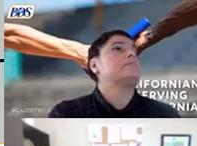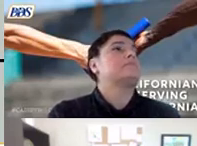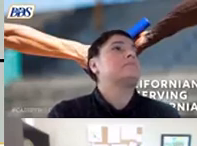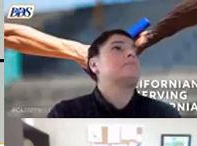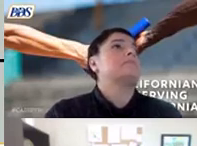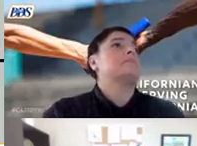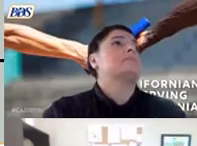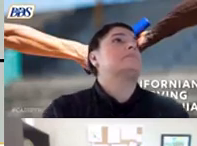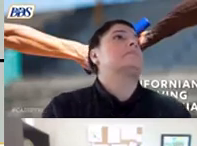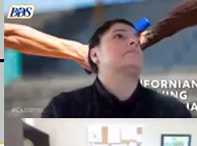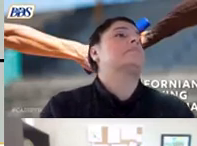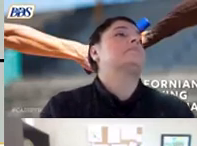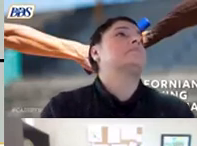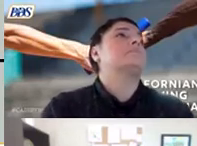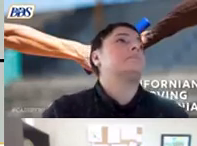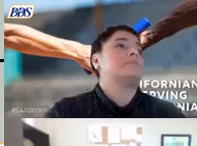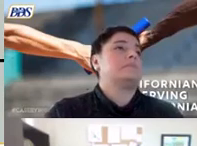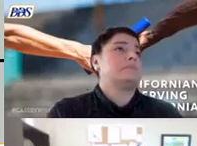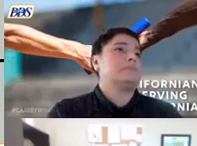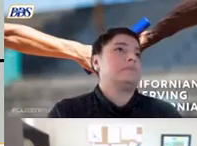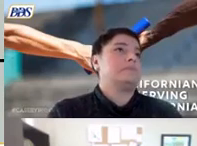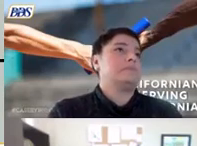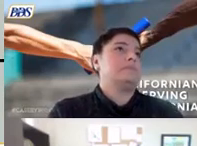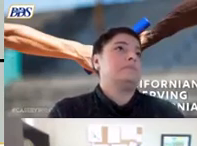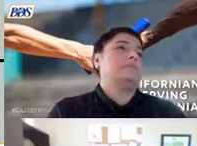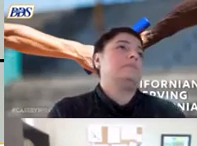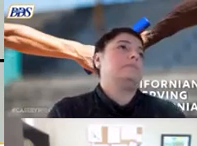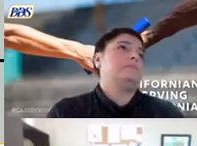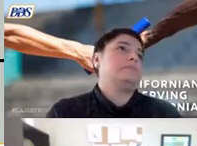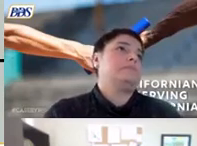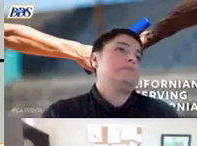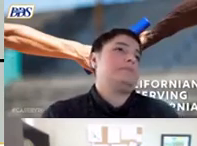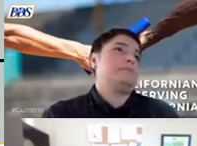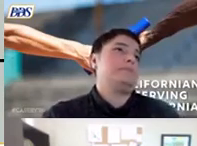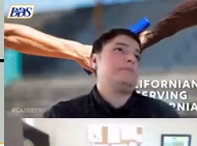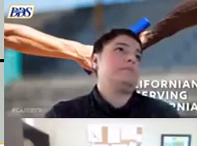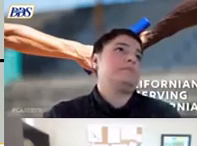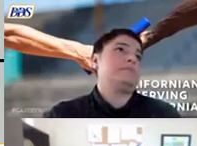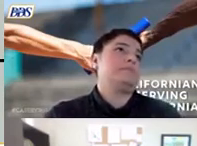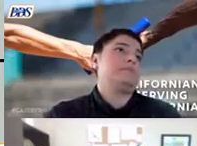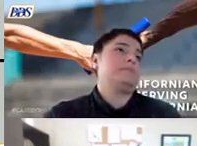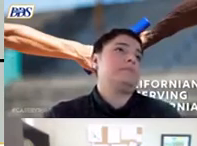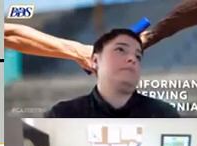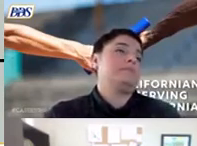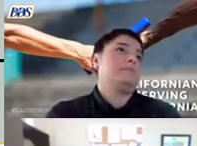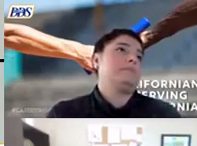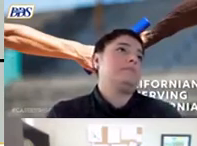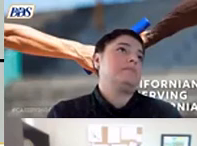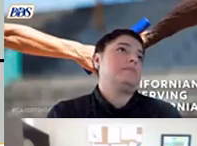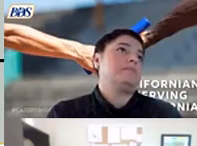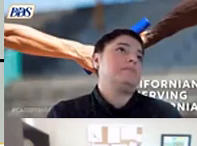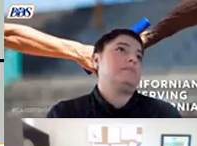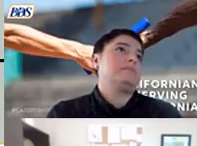ethnicities and 45 spoken languages all throughout california and so that translation